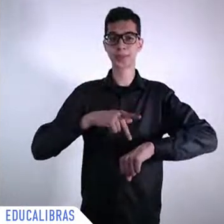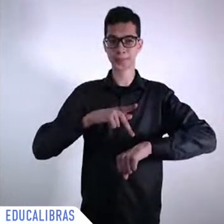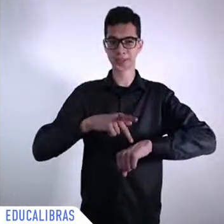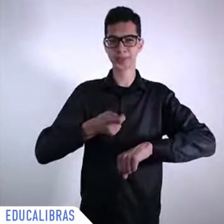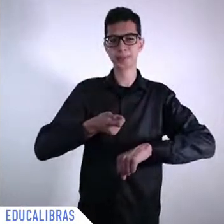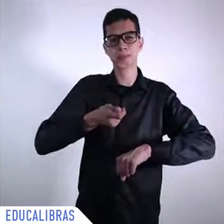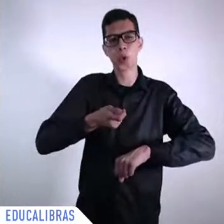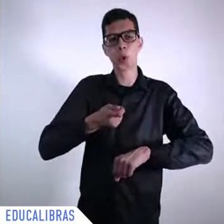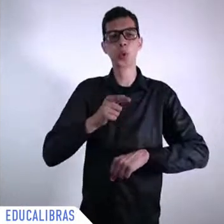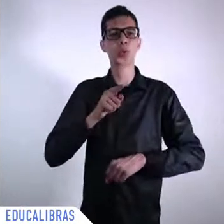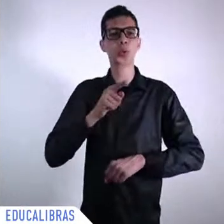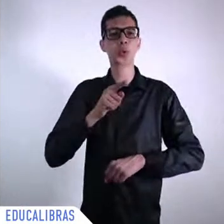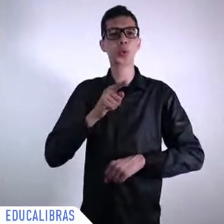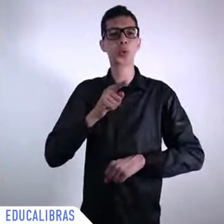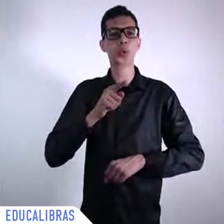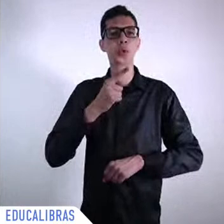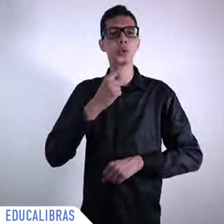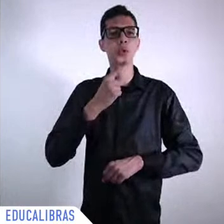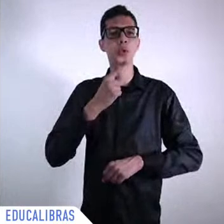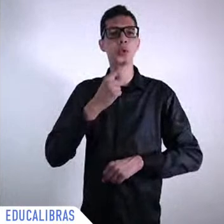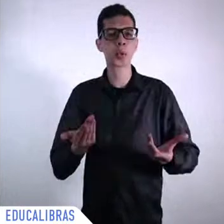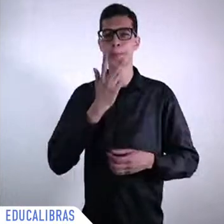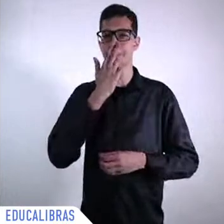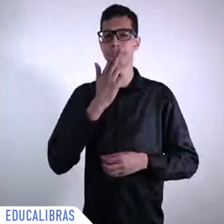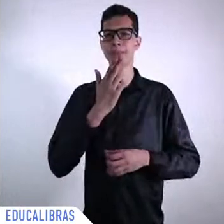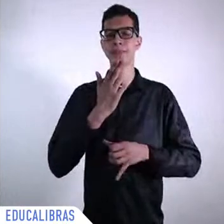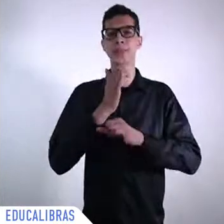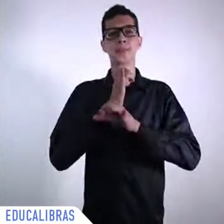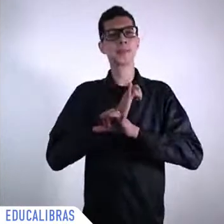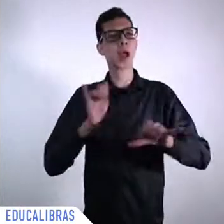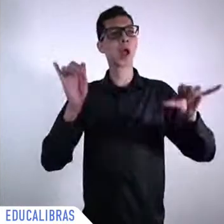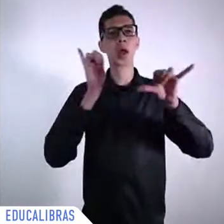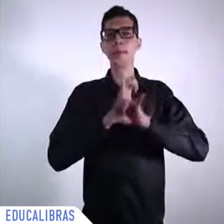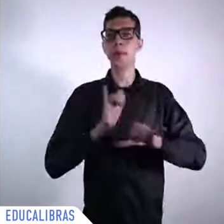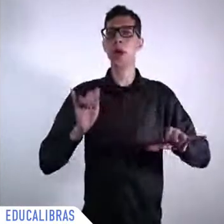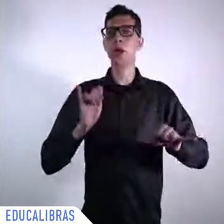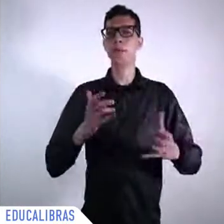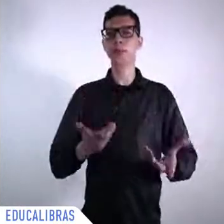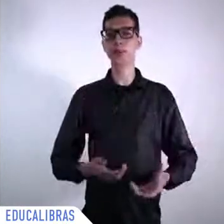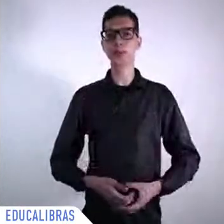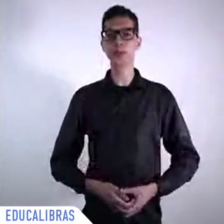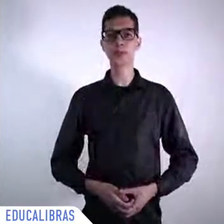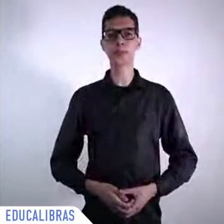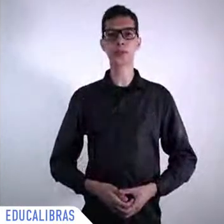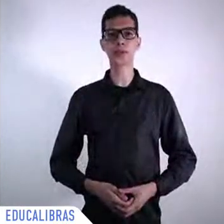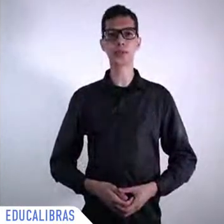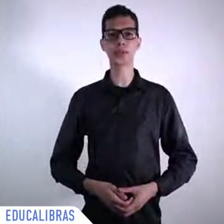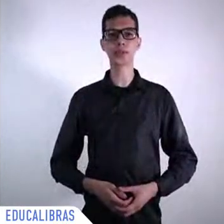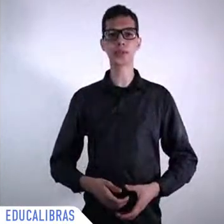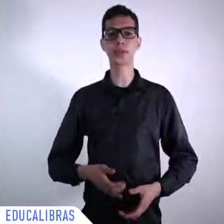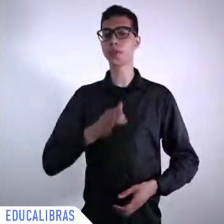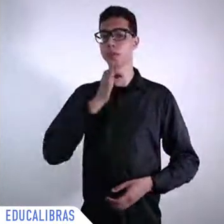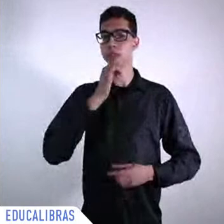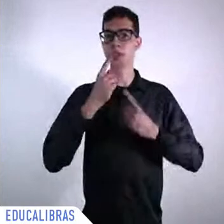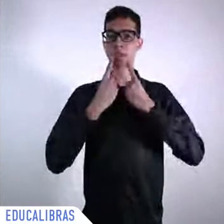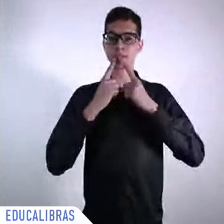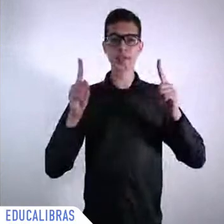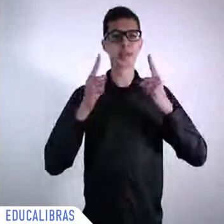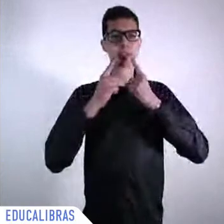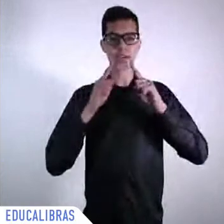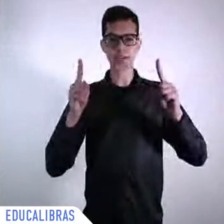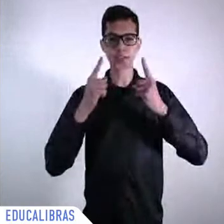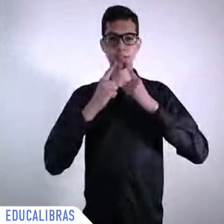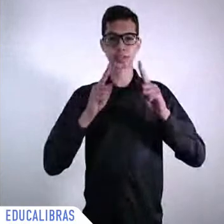I thank the people who asked them so I'll give you five minutes five minutes each those are